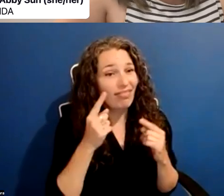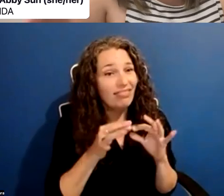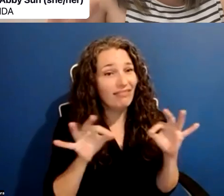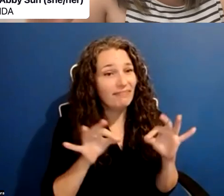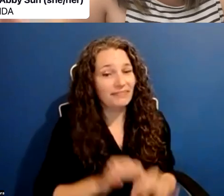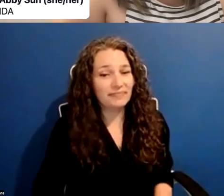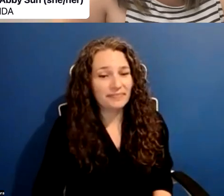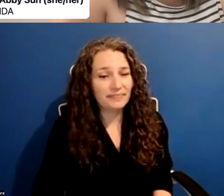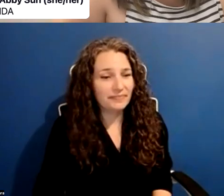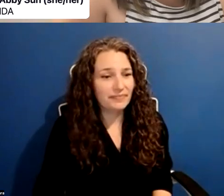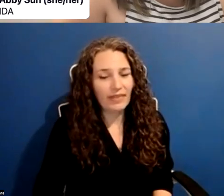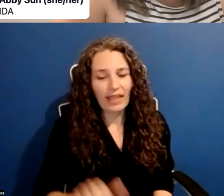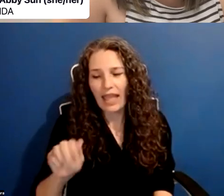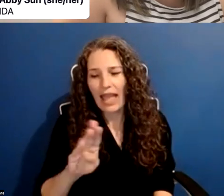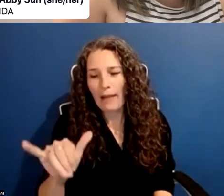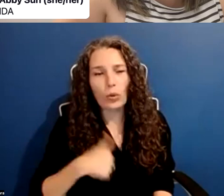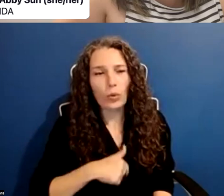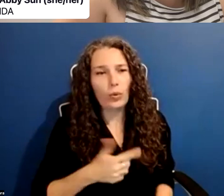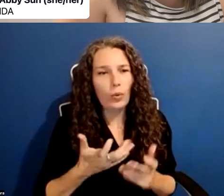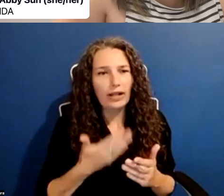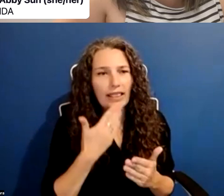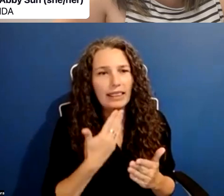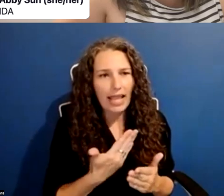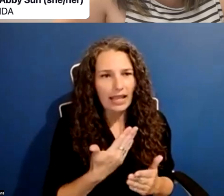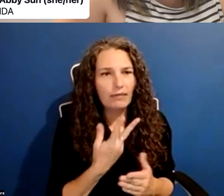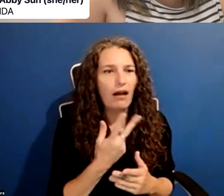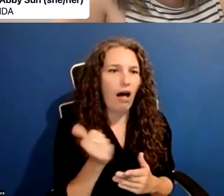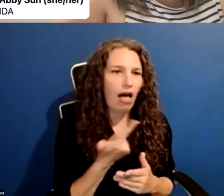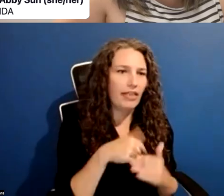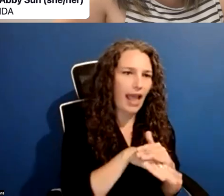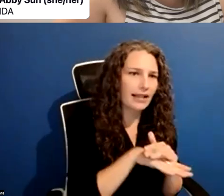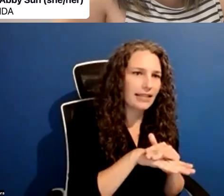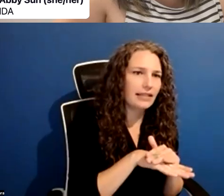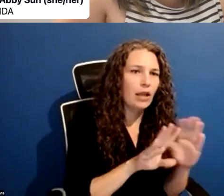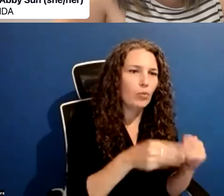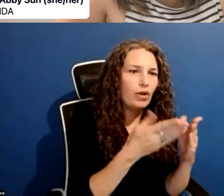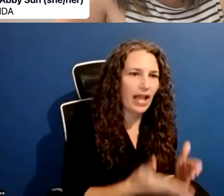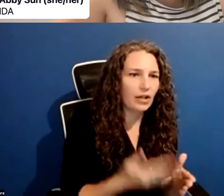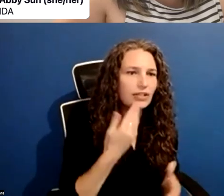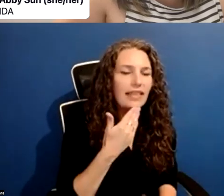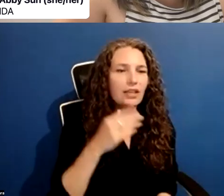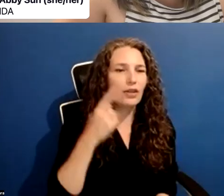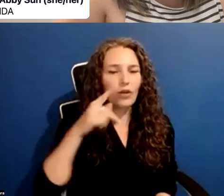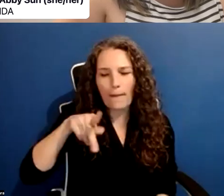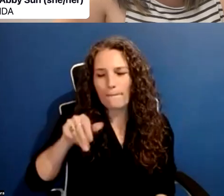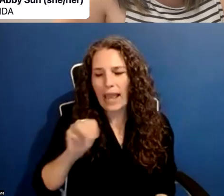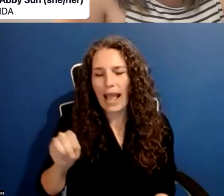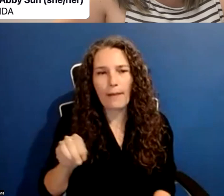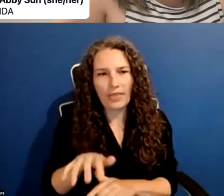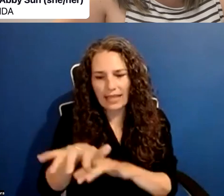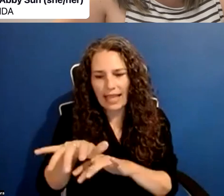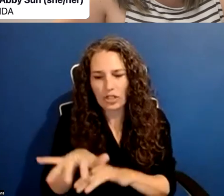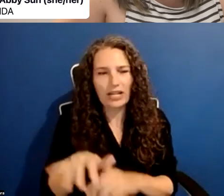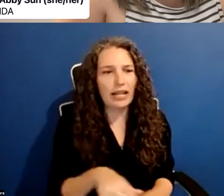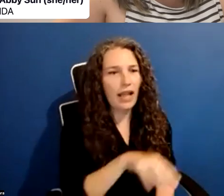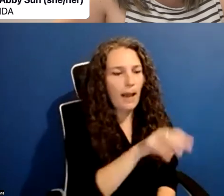I just want to thank our access providers for today. Thank you to, uh, Pam for the caption. Thank you